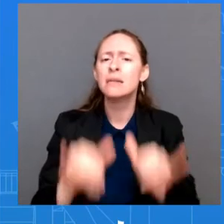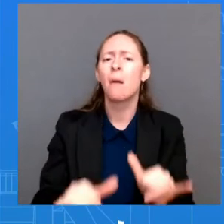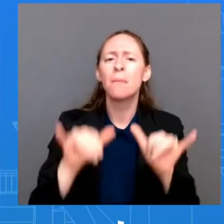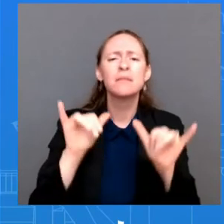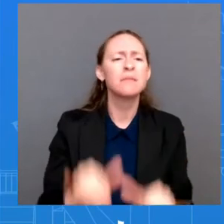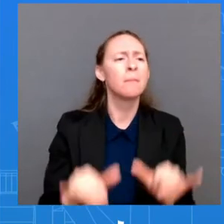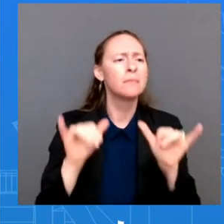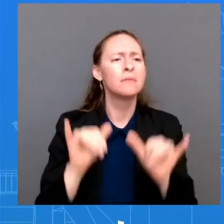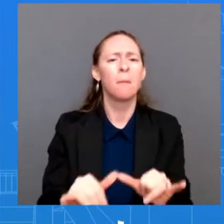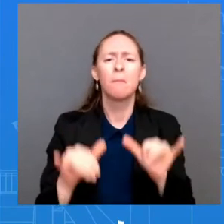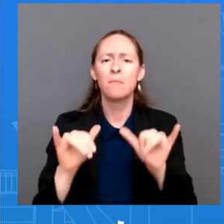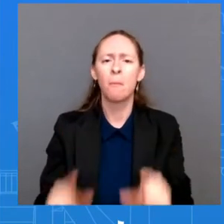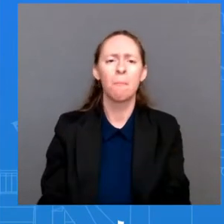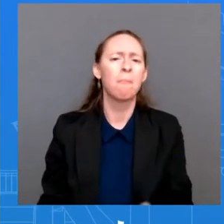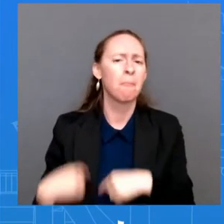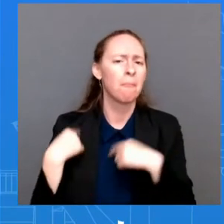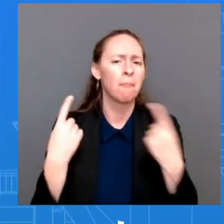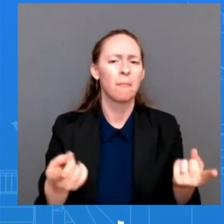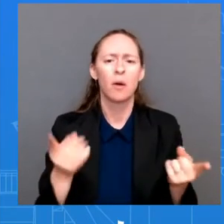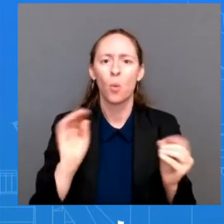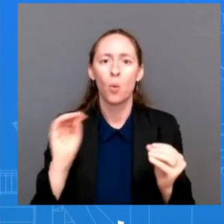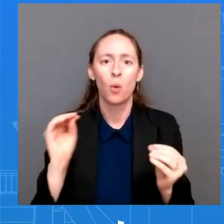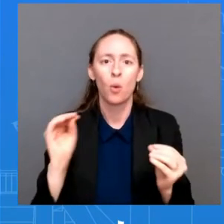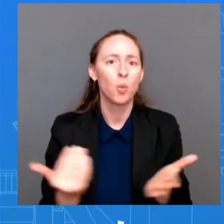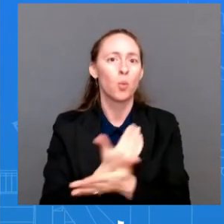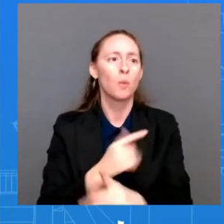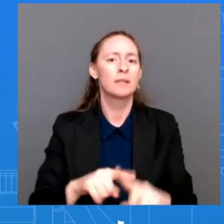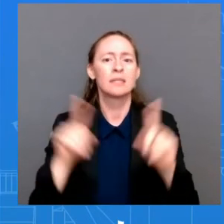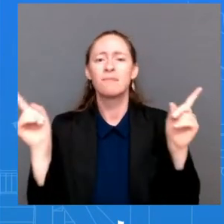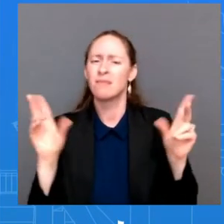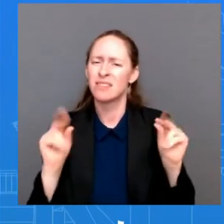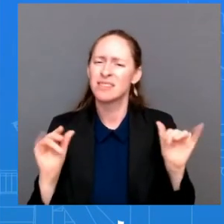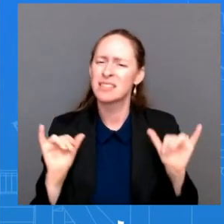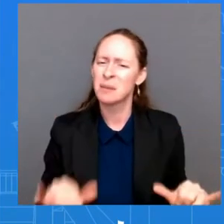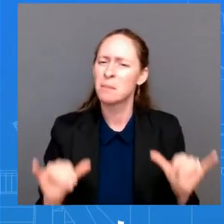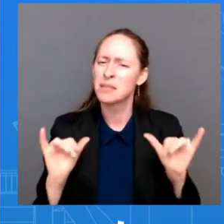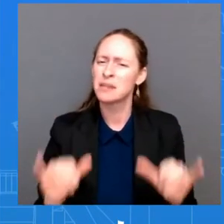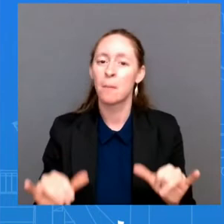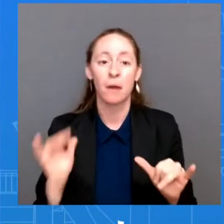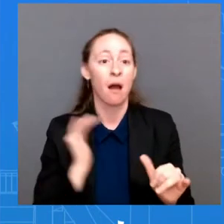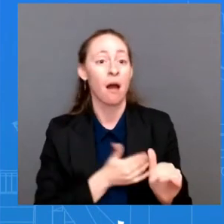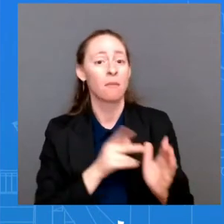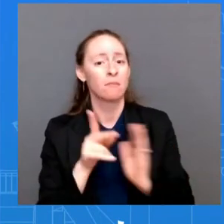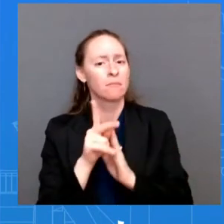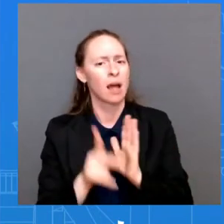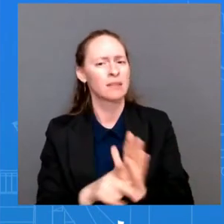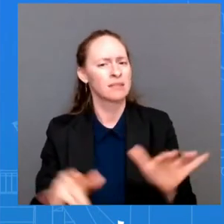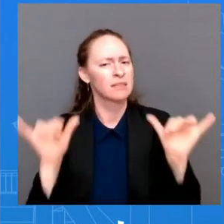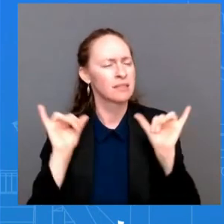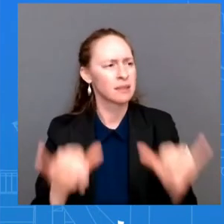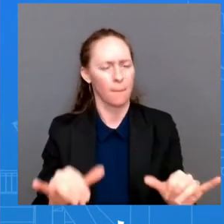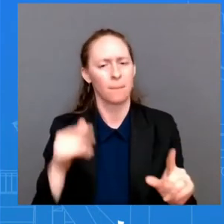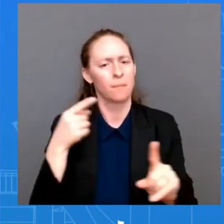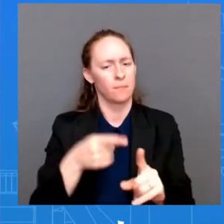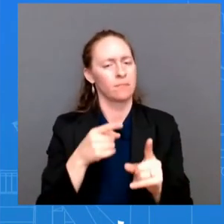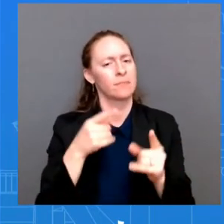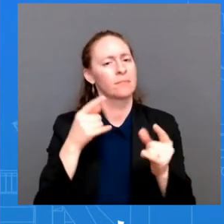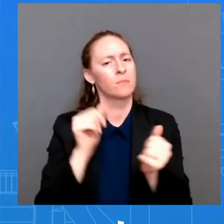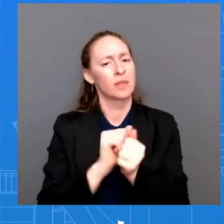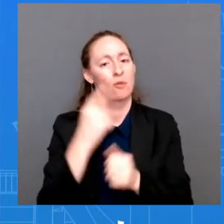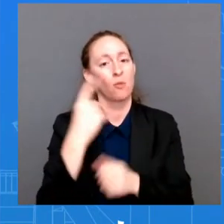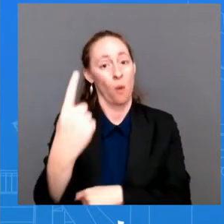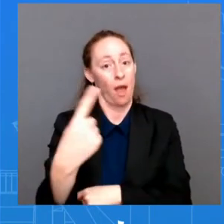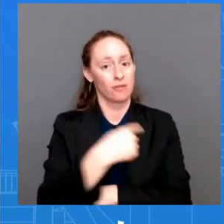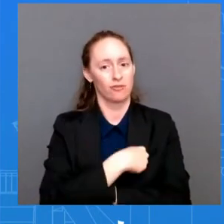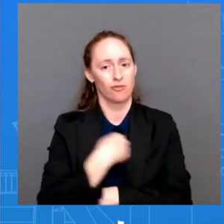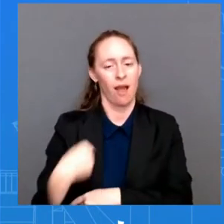change to American policy with respect to One China and to cross-strait tensions and, quite frankly, to our obligations under the